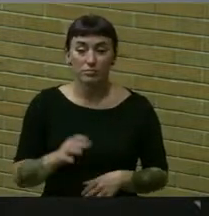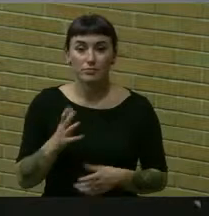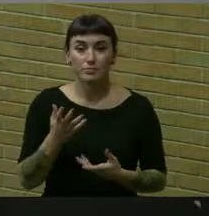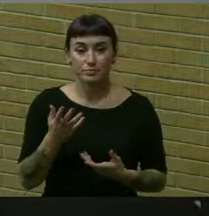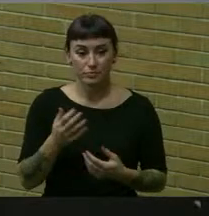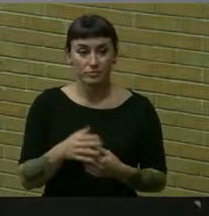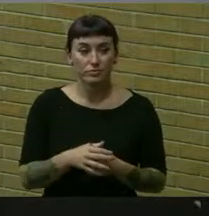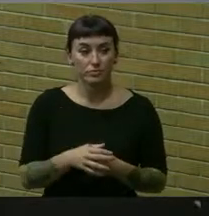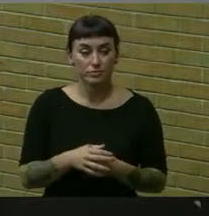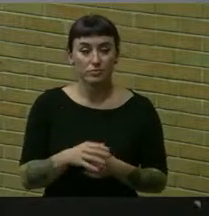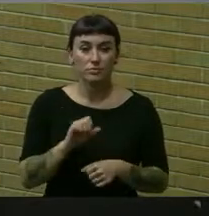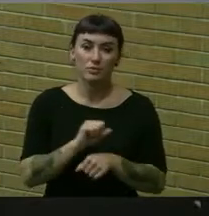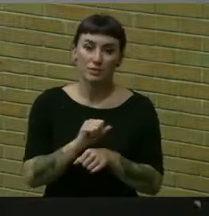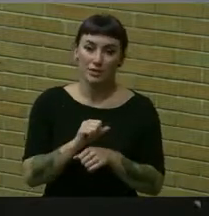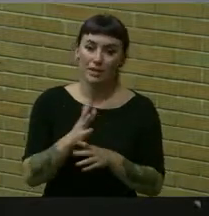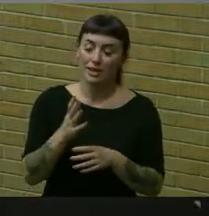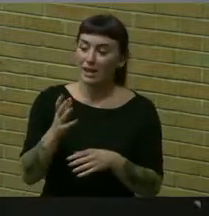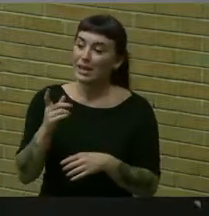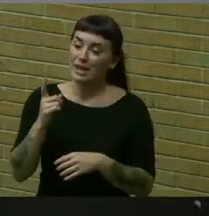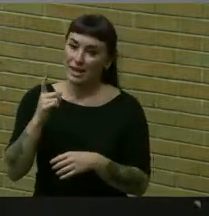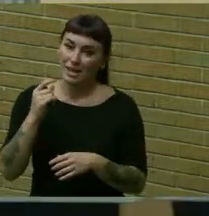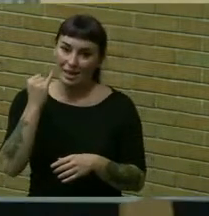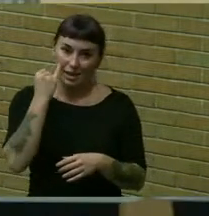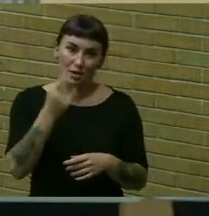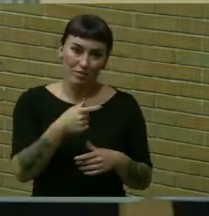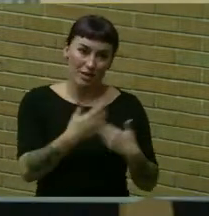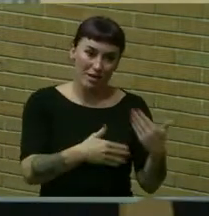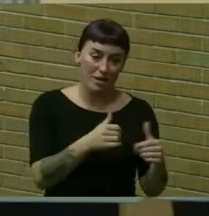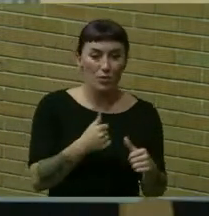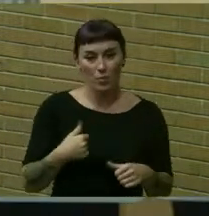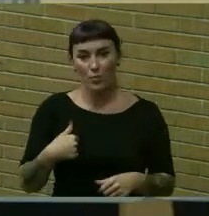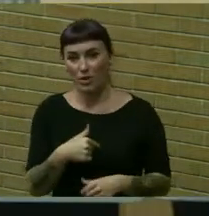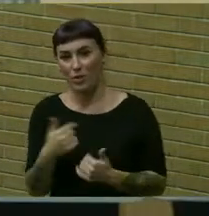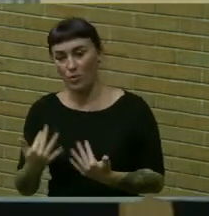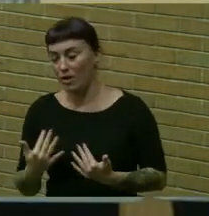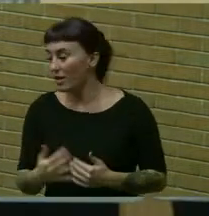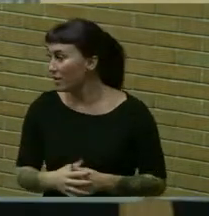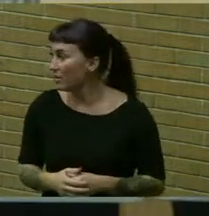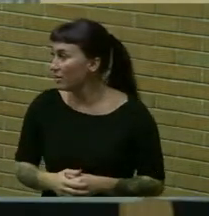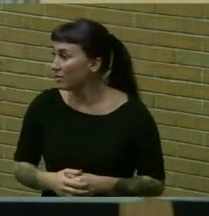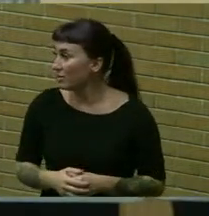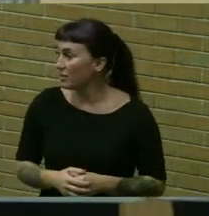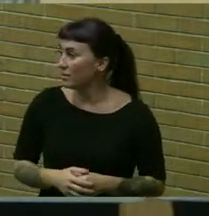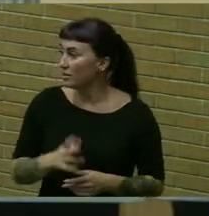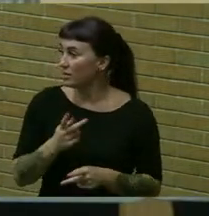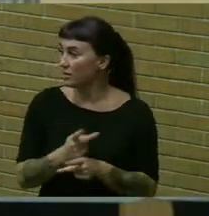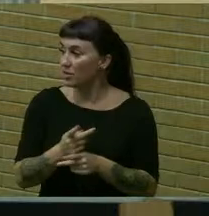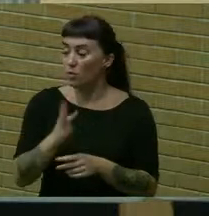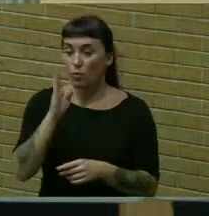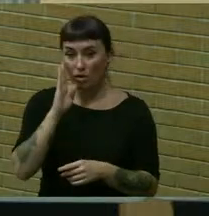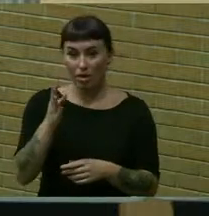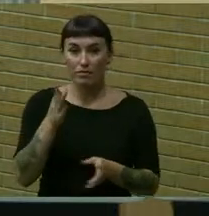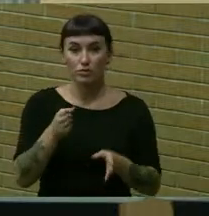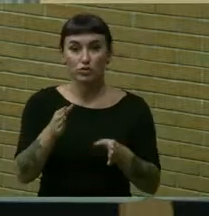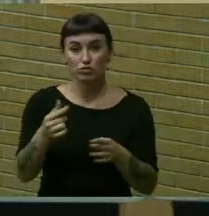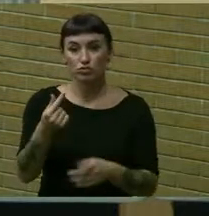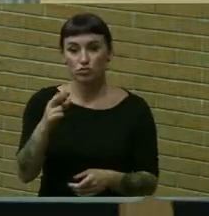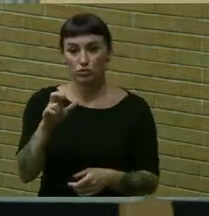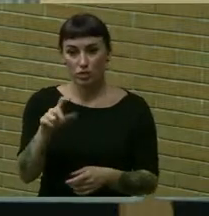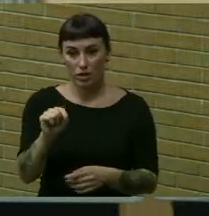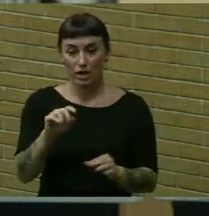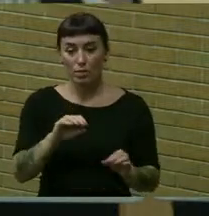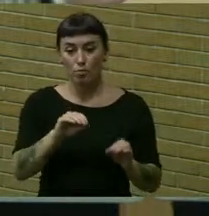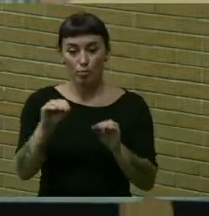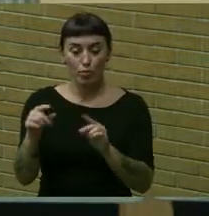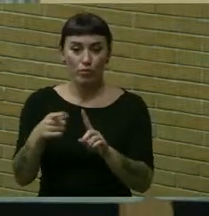runs long we'll wait patiently and i know we're going to have the safe streets grant that was moved from